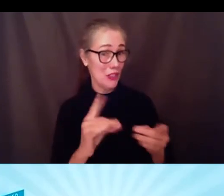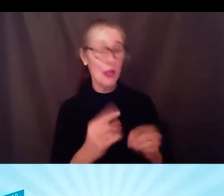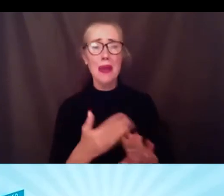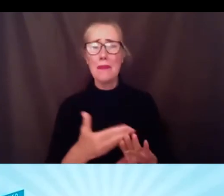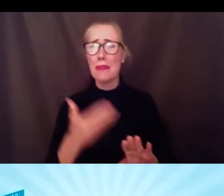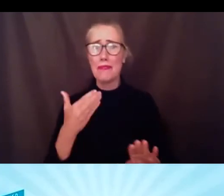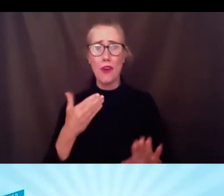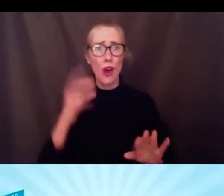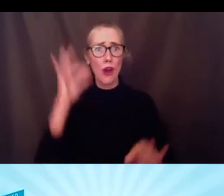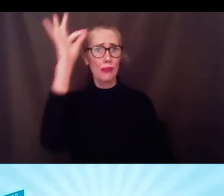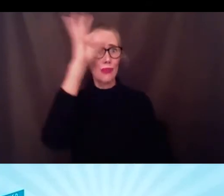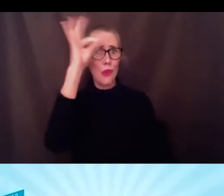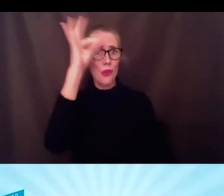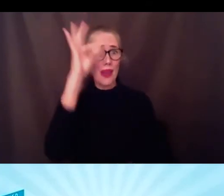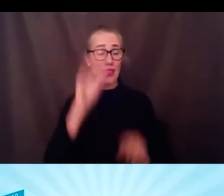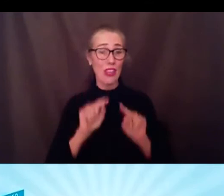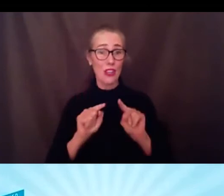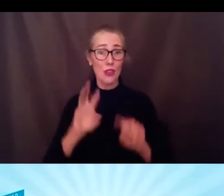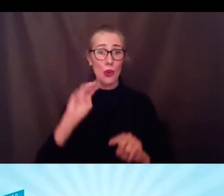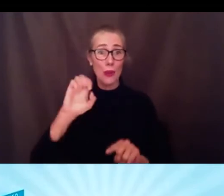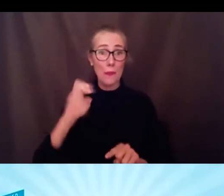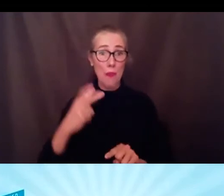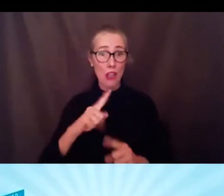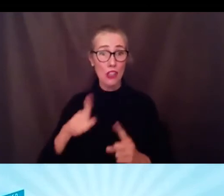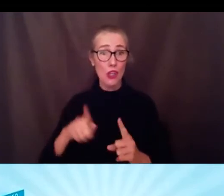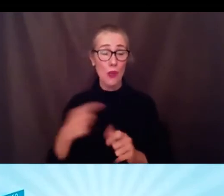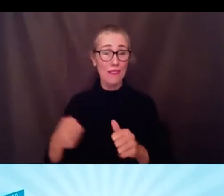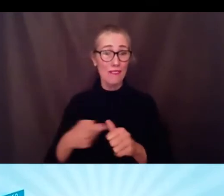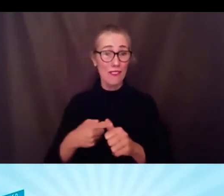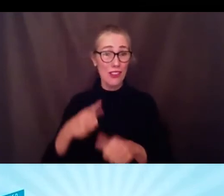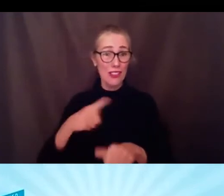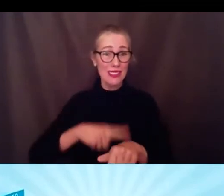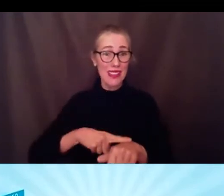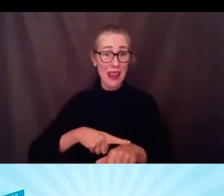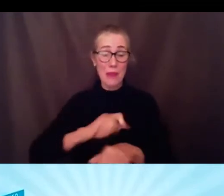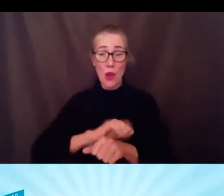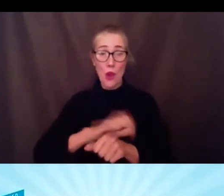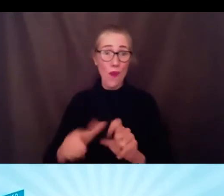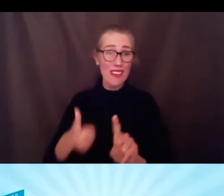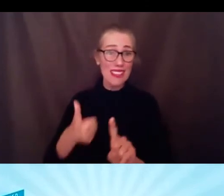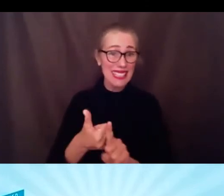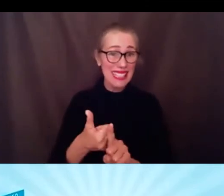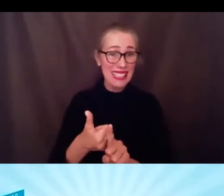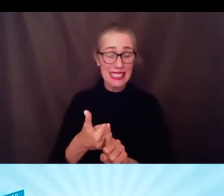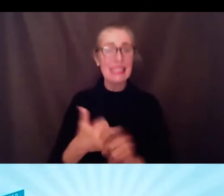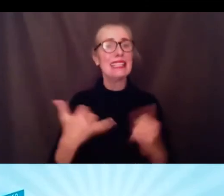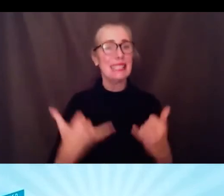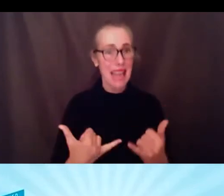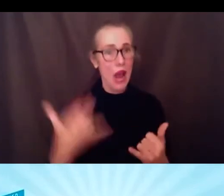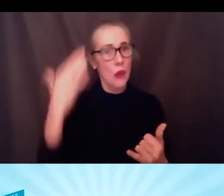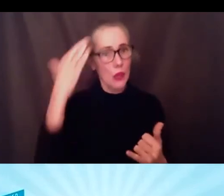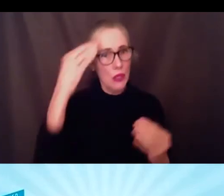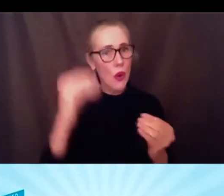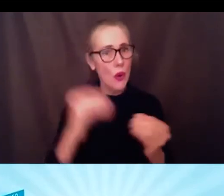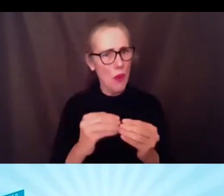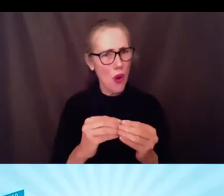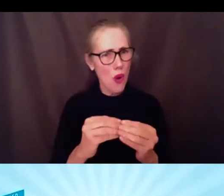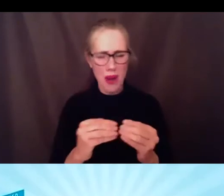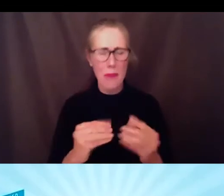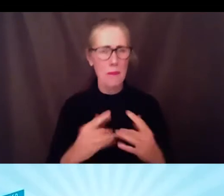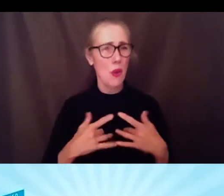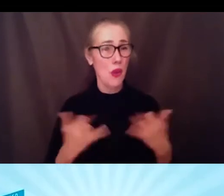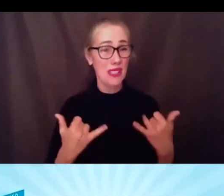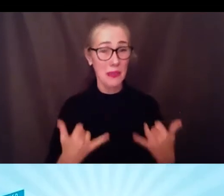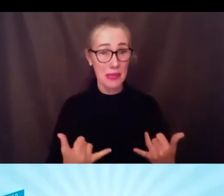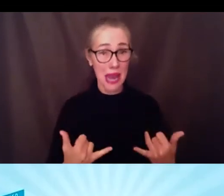back in march and where does that place us well bringing it home bringing it to santa barbara